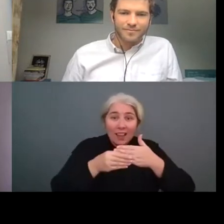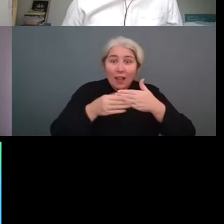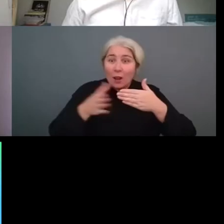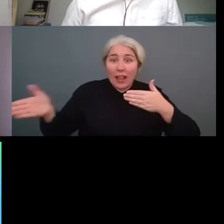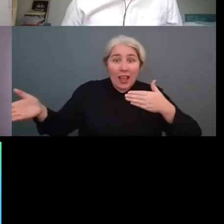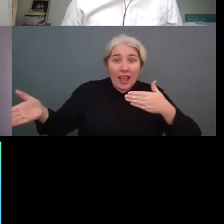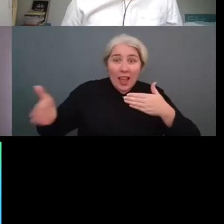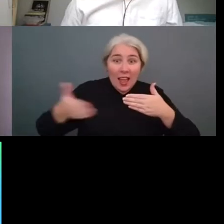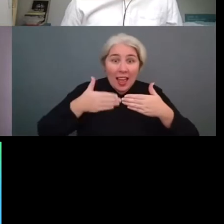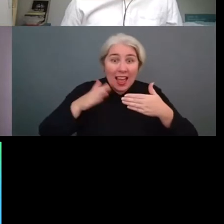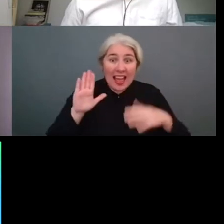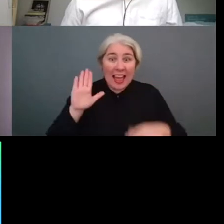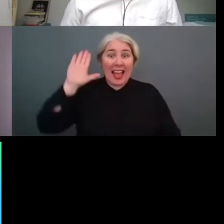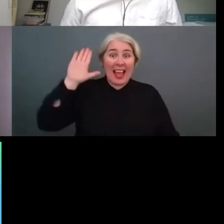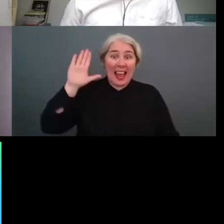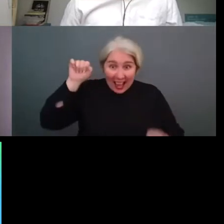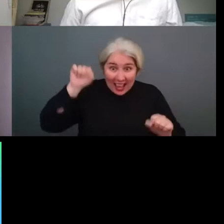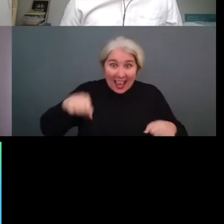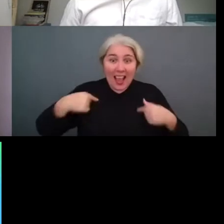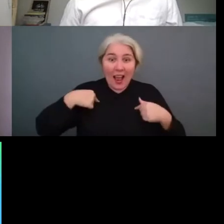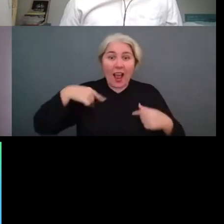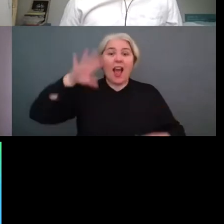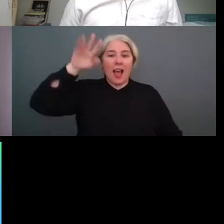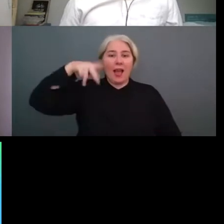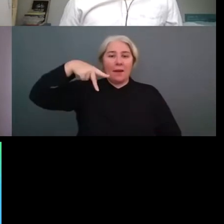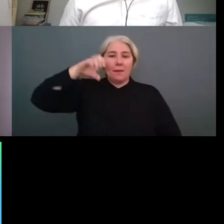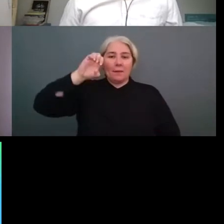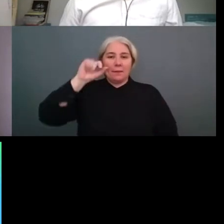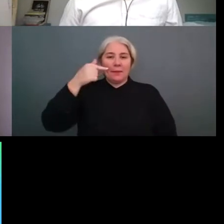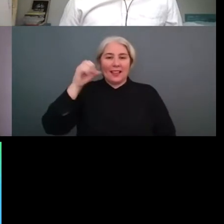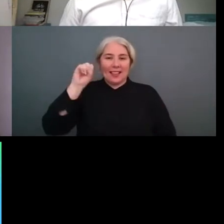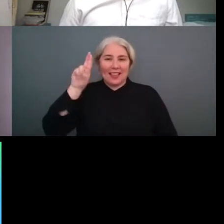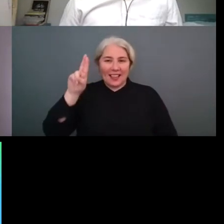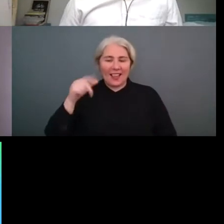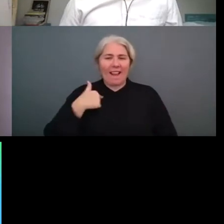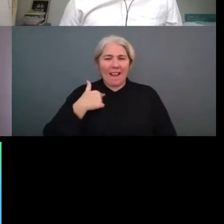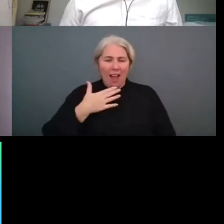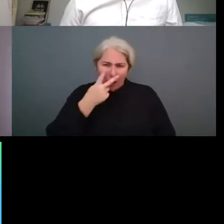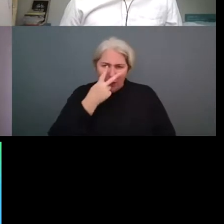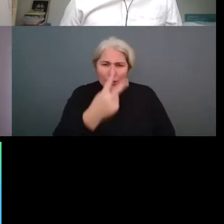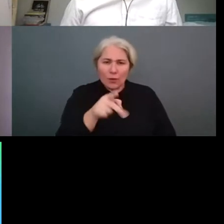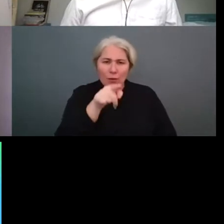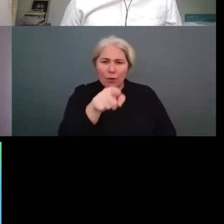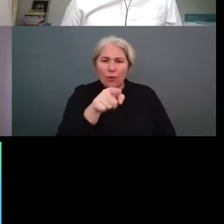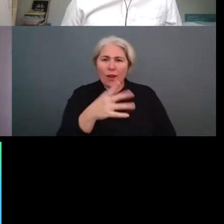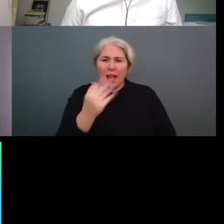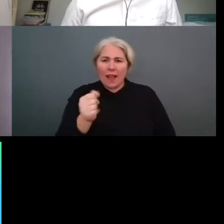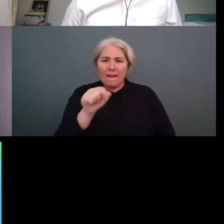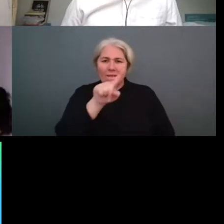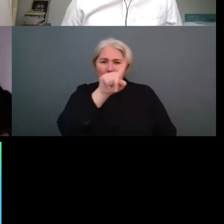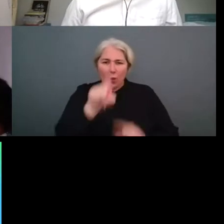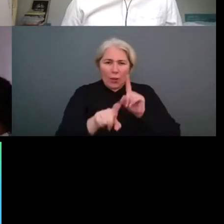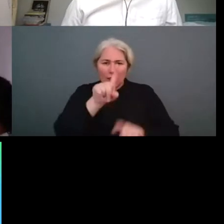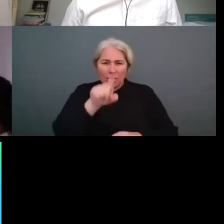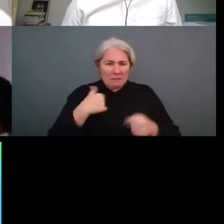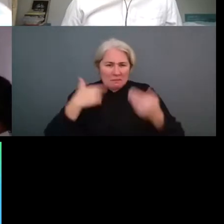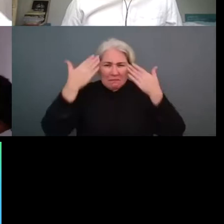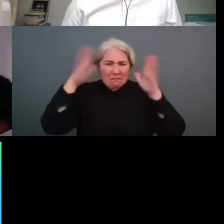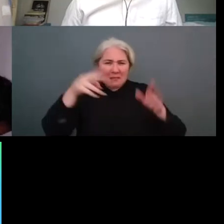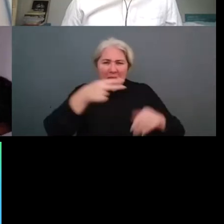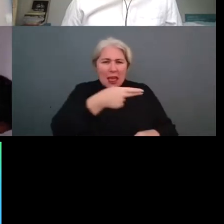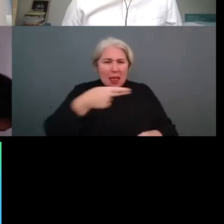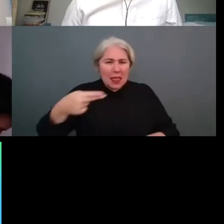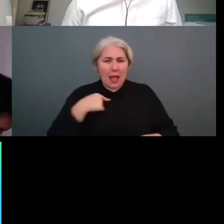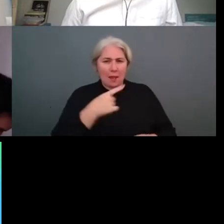may one one thing is a quick reaction to one of the questions i saw in the chat i don't know who it was but it was well